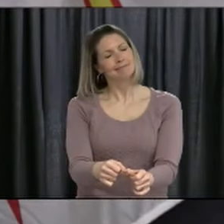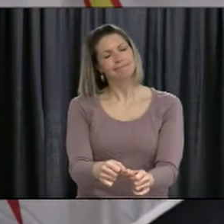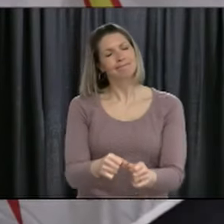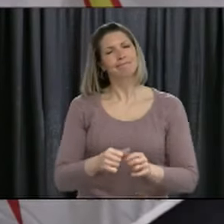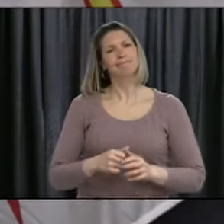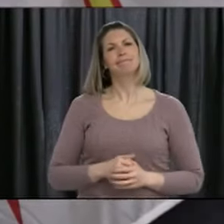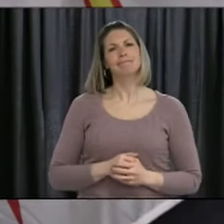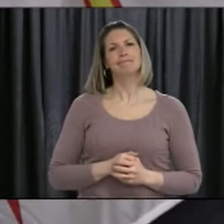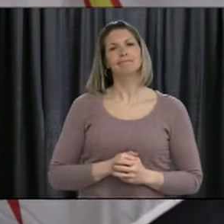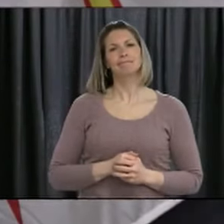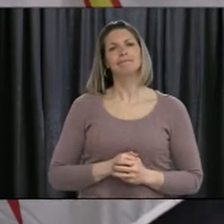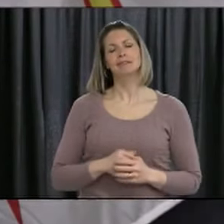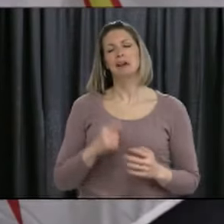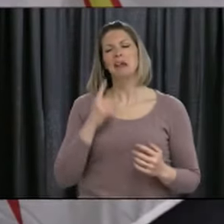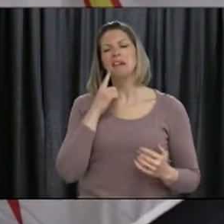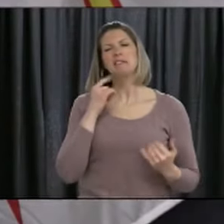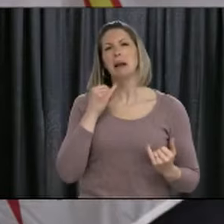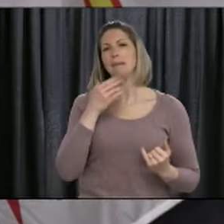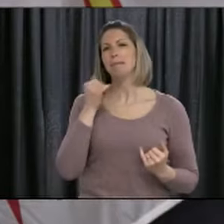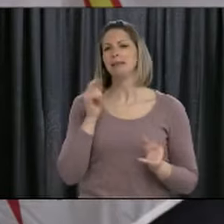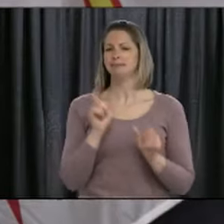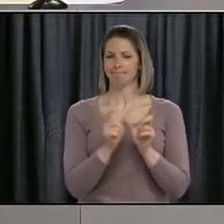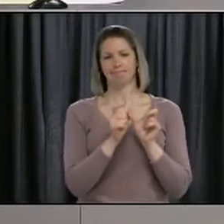outweigh the risks at this point in time.